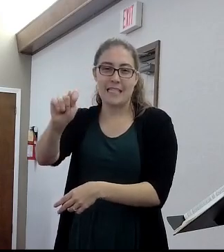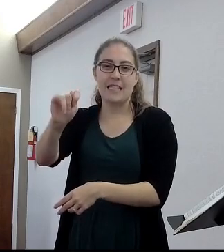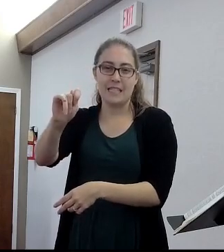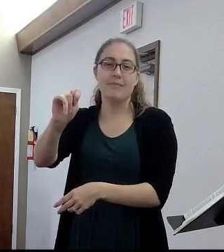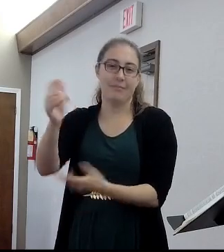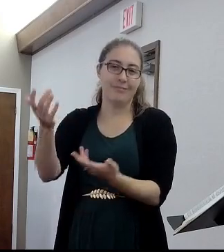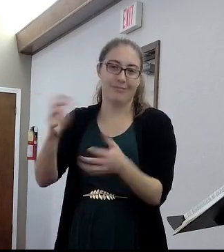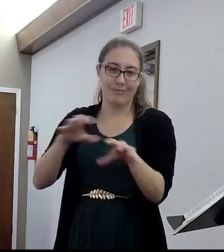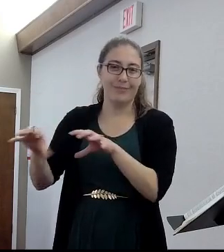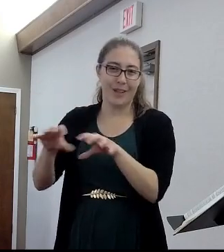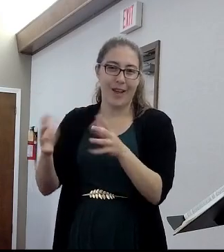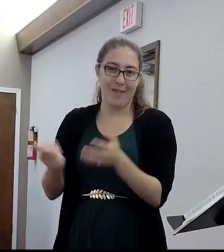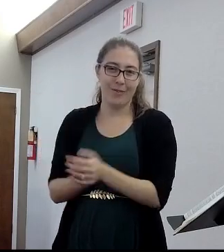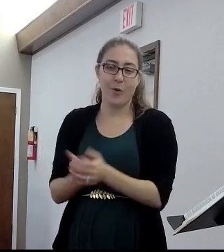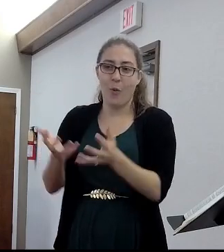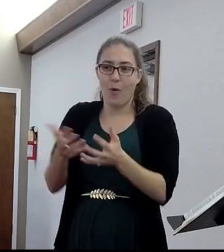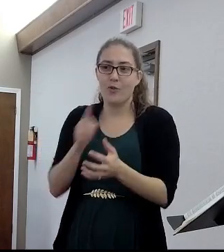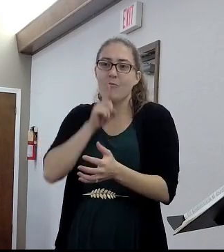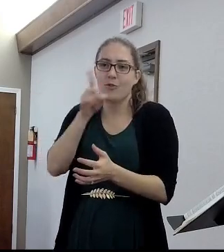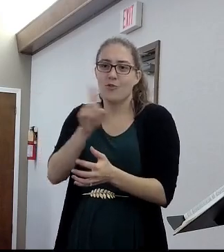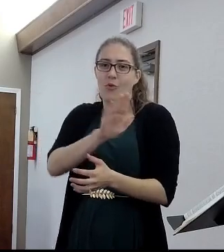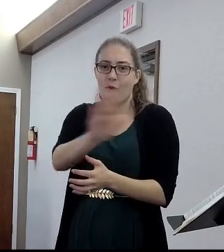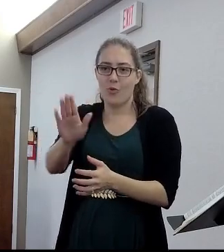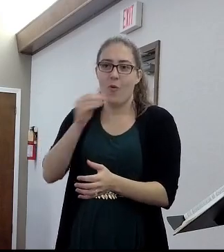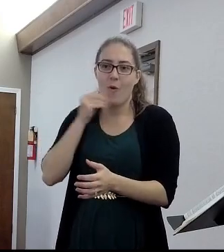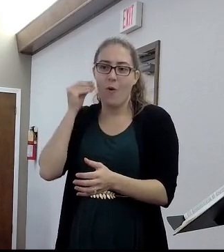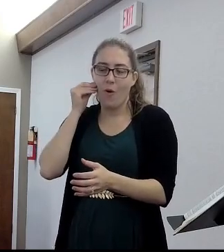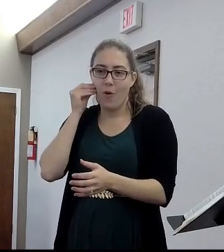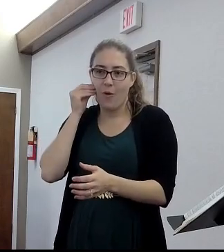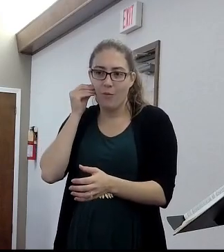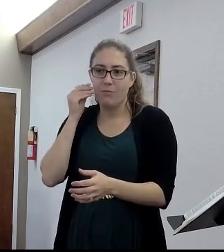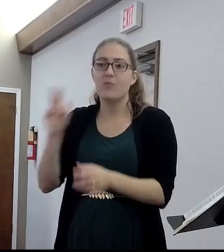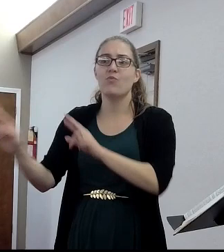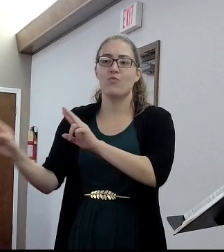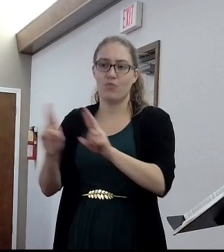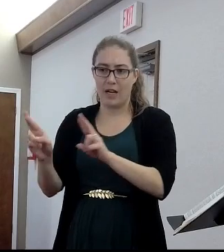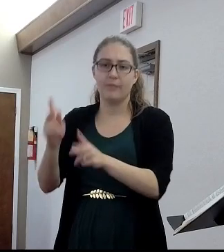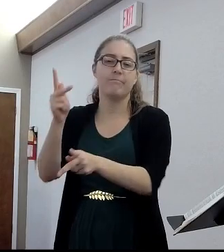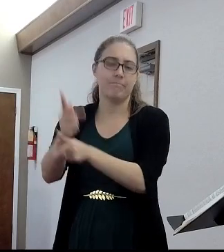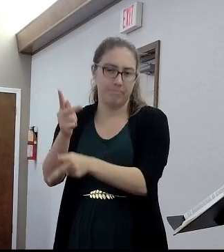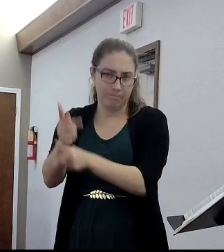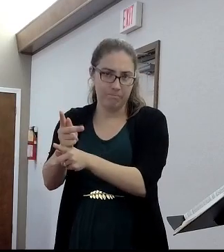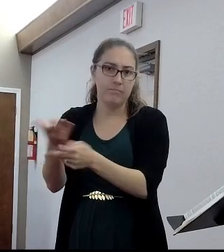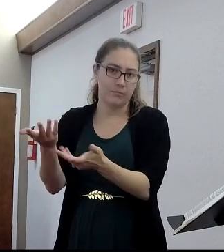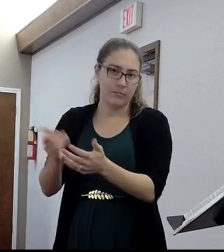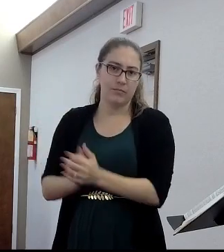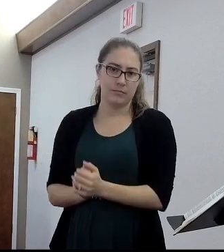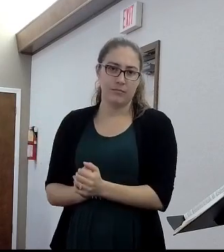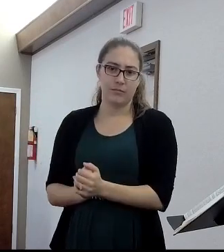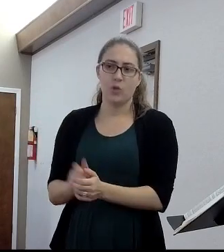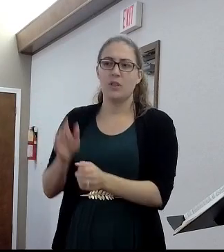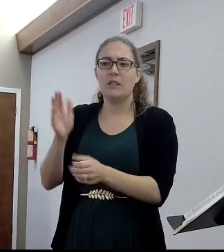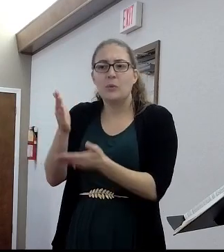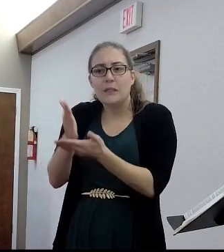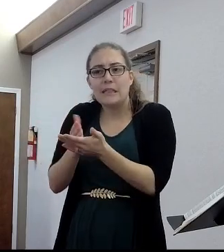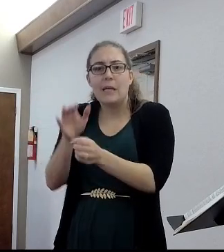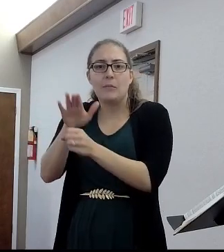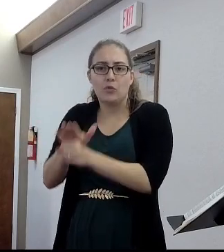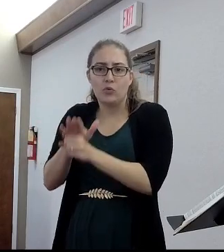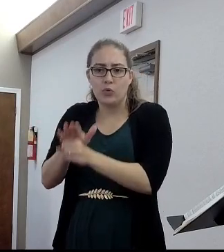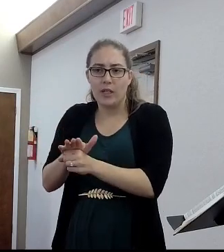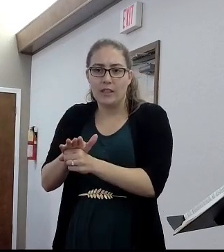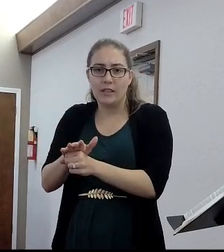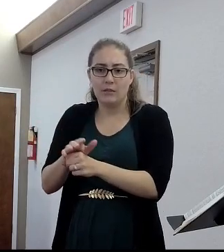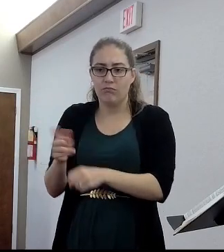well-stocked. And that's the nature God put inside of us. So there's a certain amount of stress associated with covetousness.